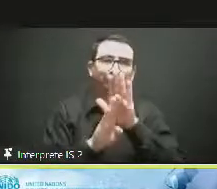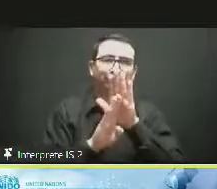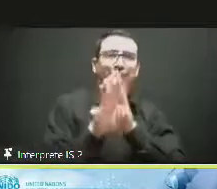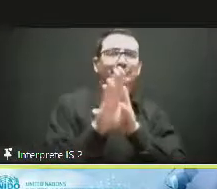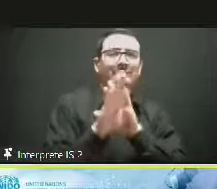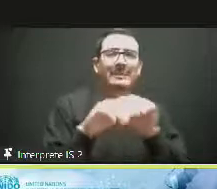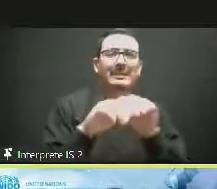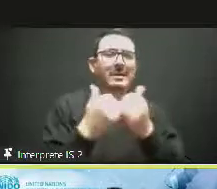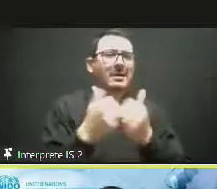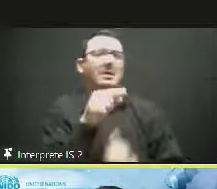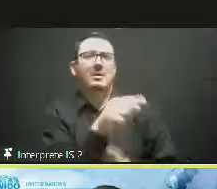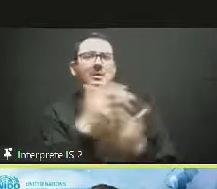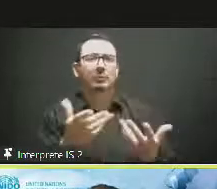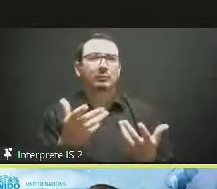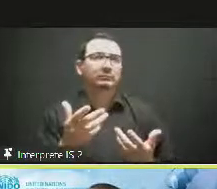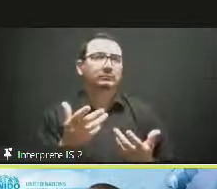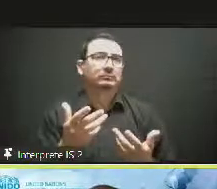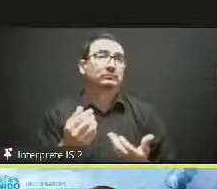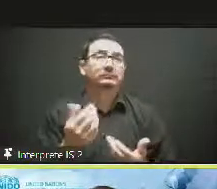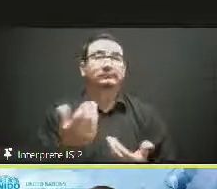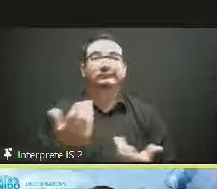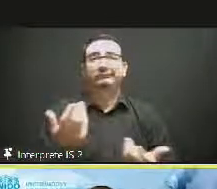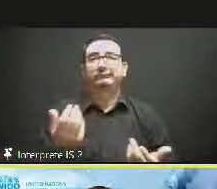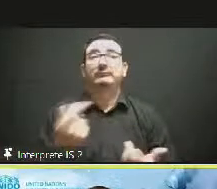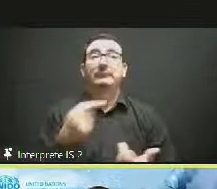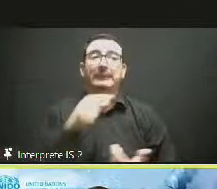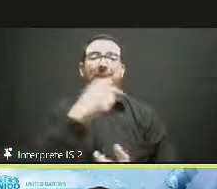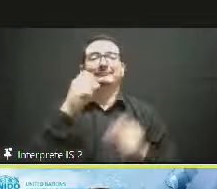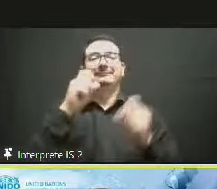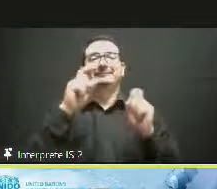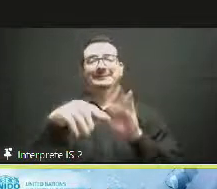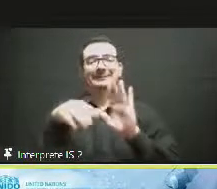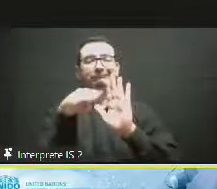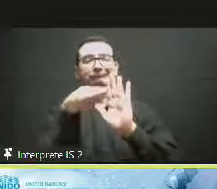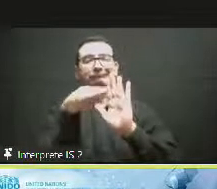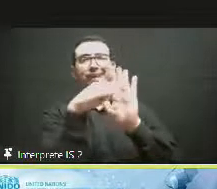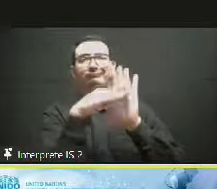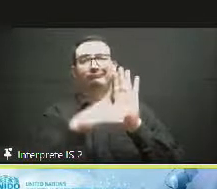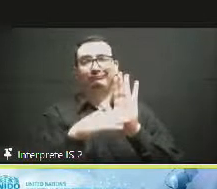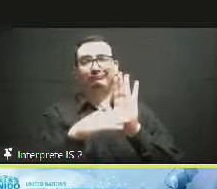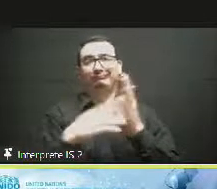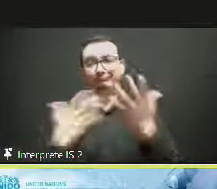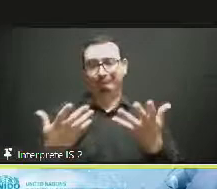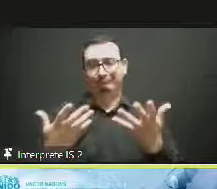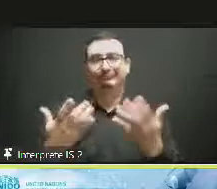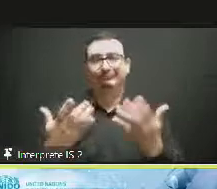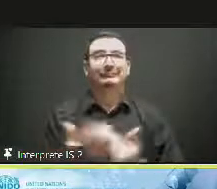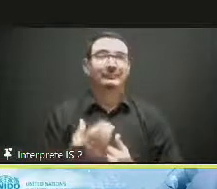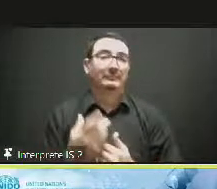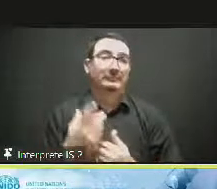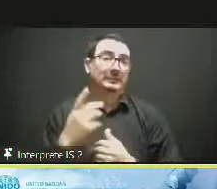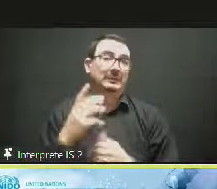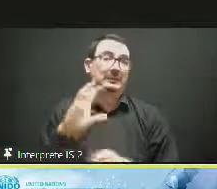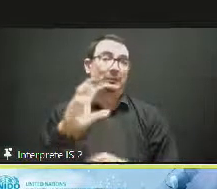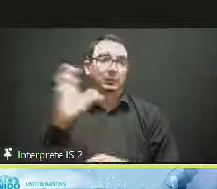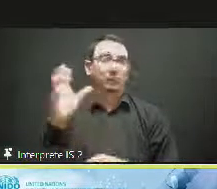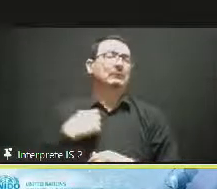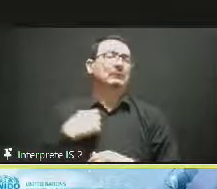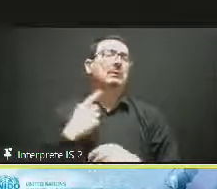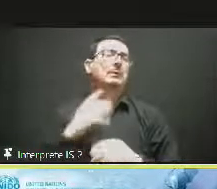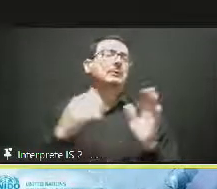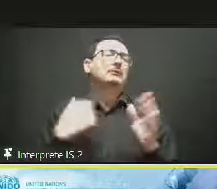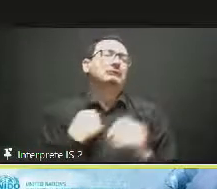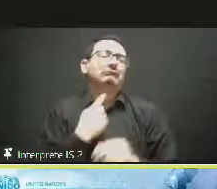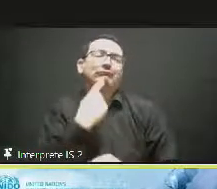I just want to comment very quickly on some selected examples we have. We recently,